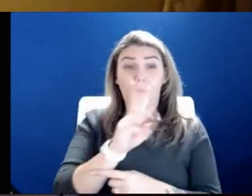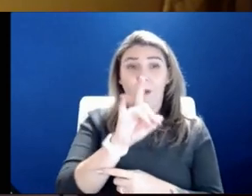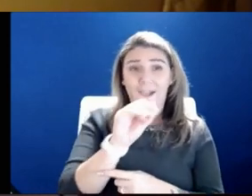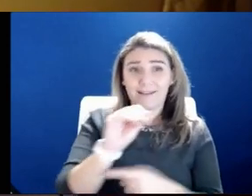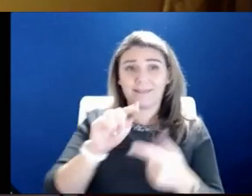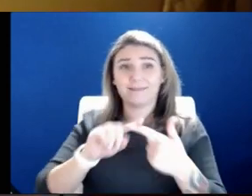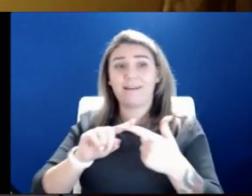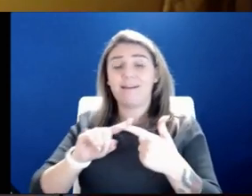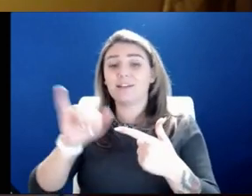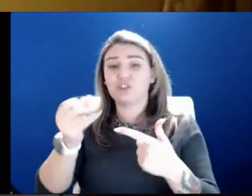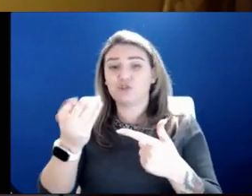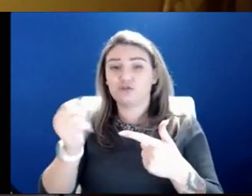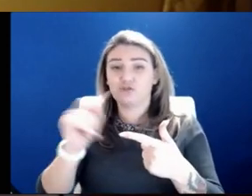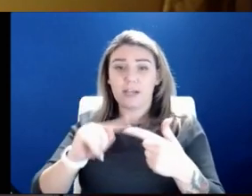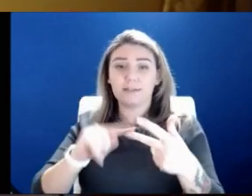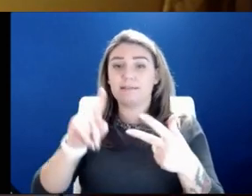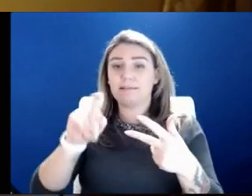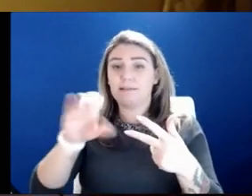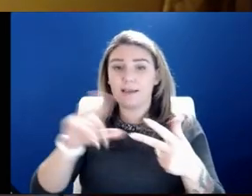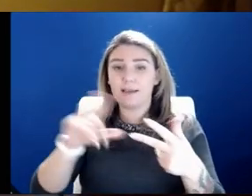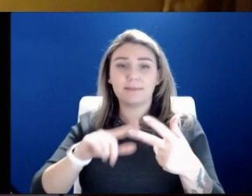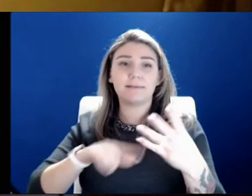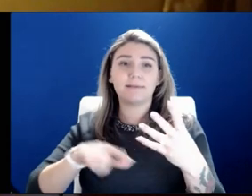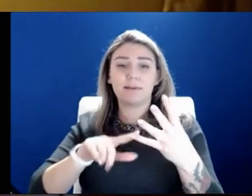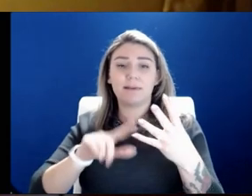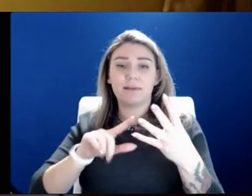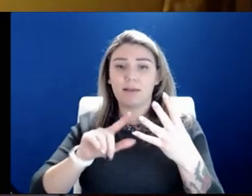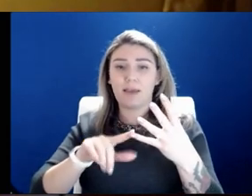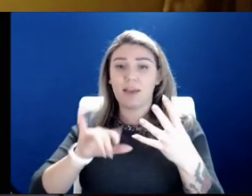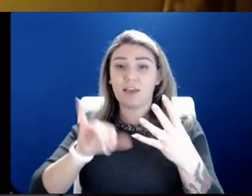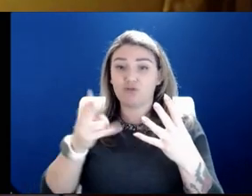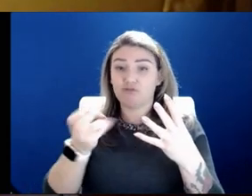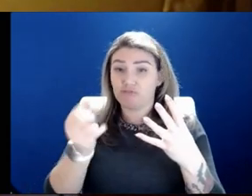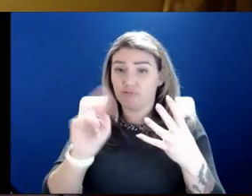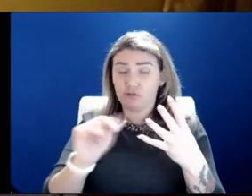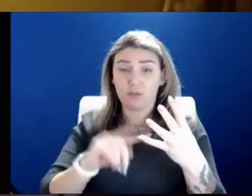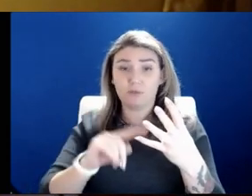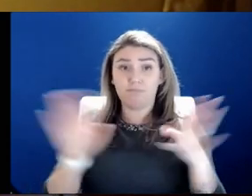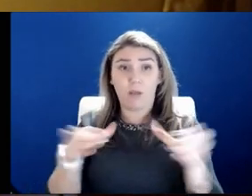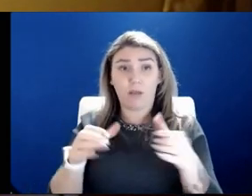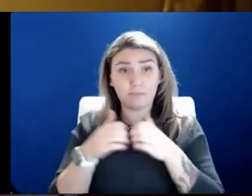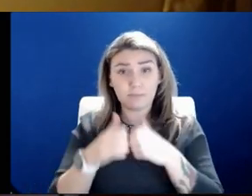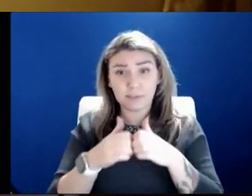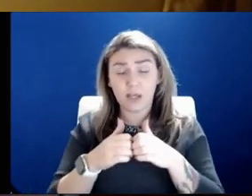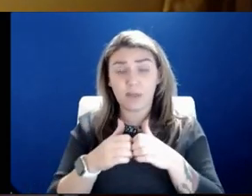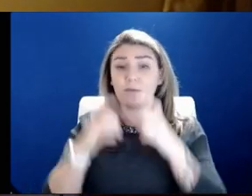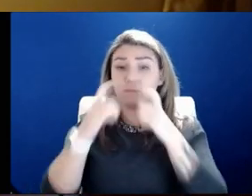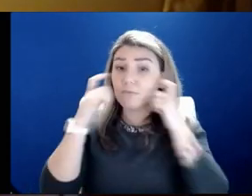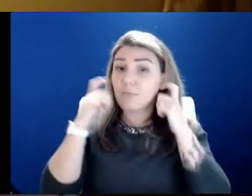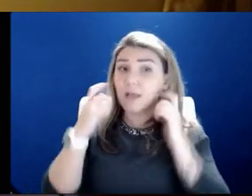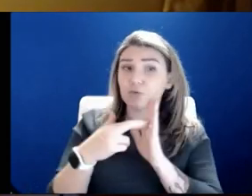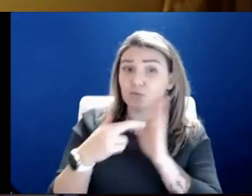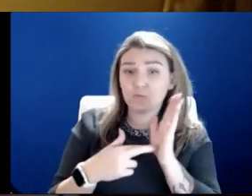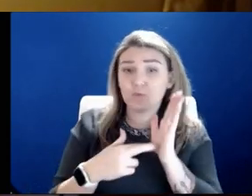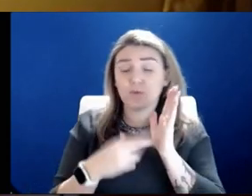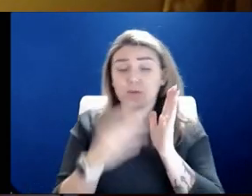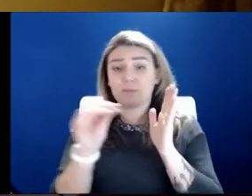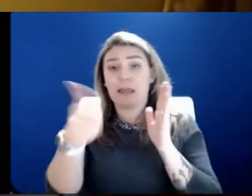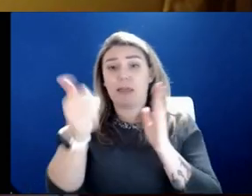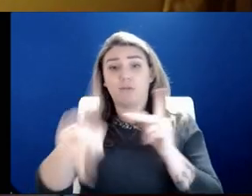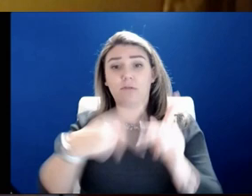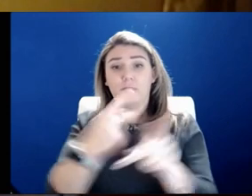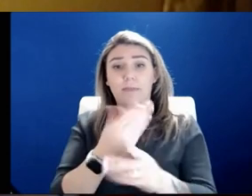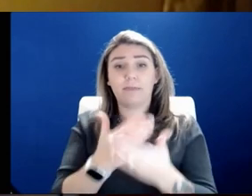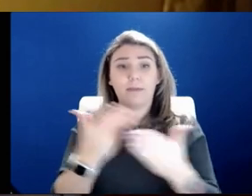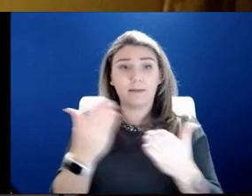City, Missouri, and Jackson County, were able to come together to discuss mask rules and other types of items. It is time